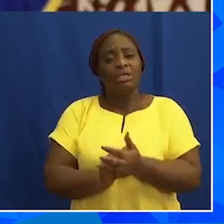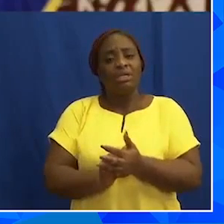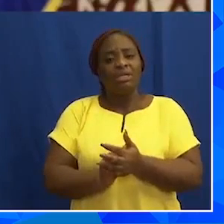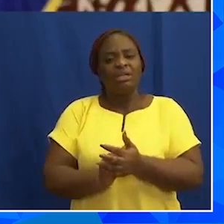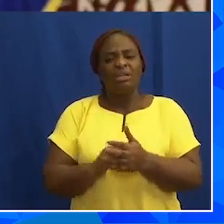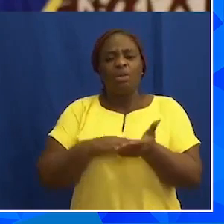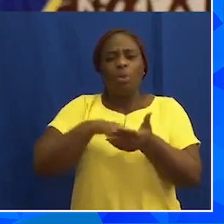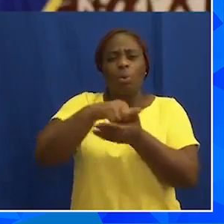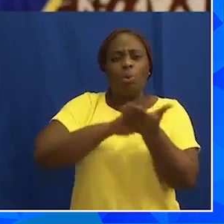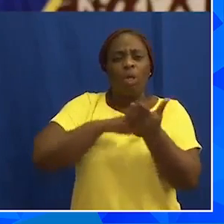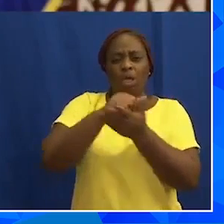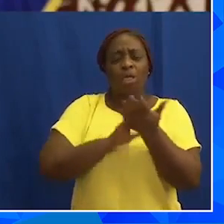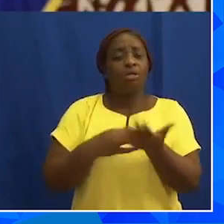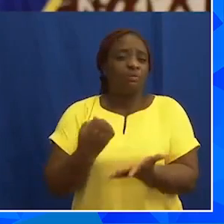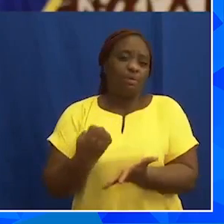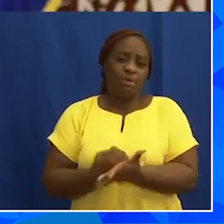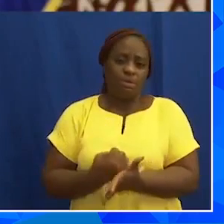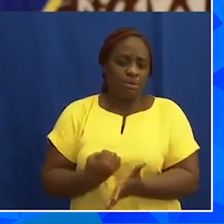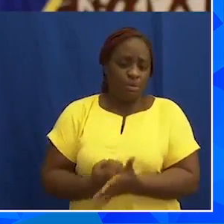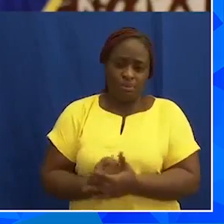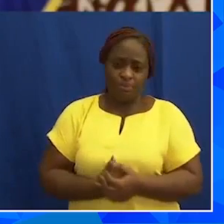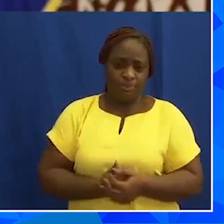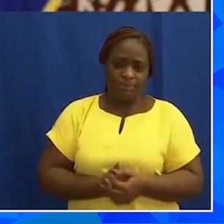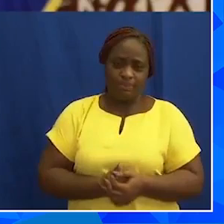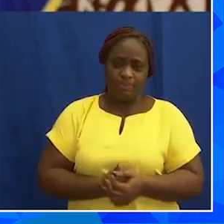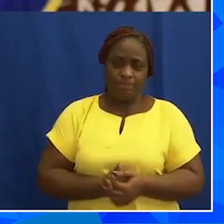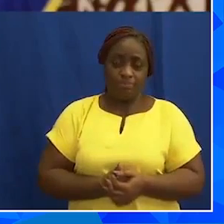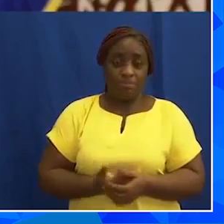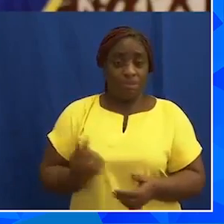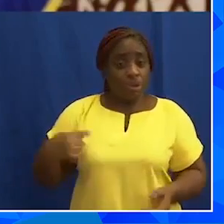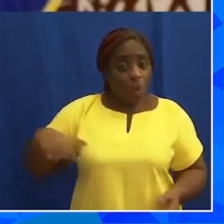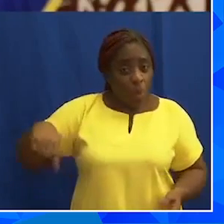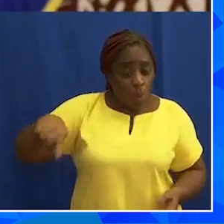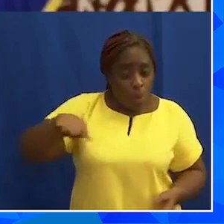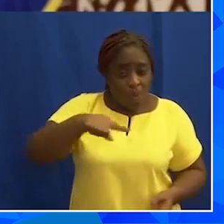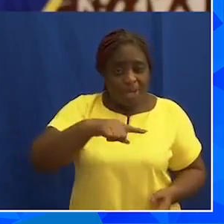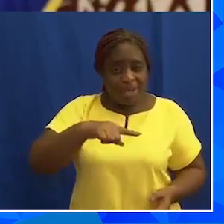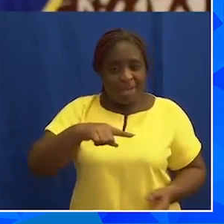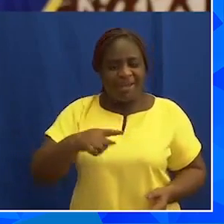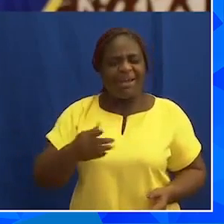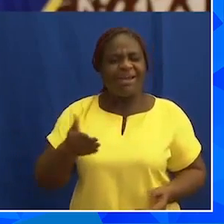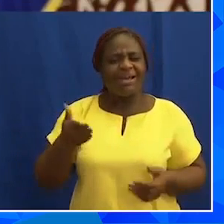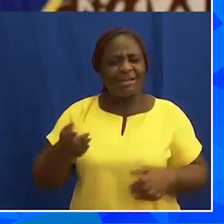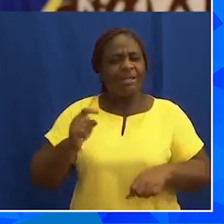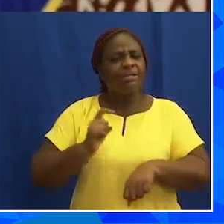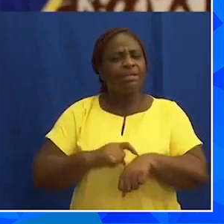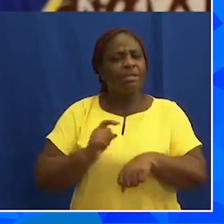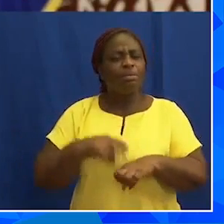weaknesses of our economy. We are in a crisis.